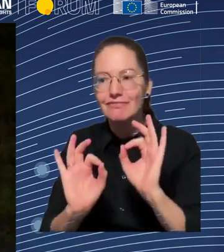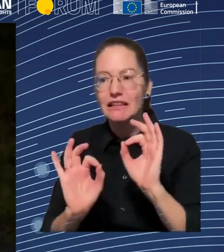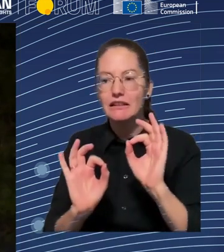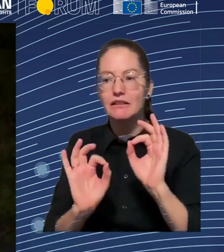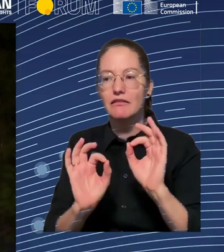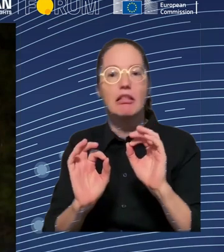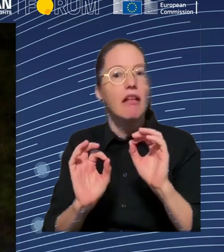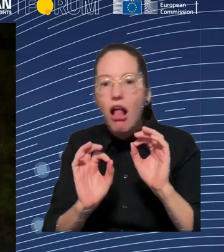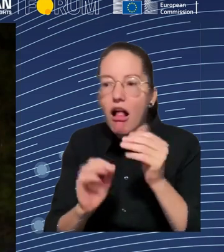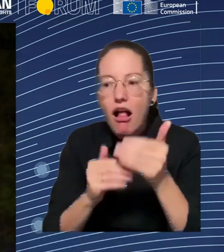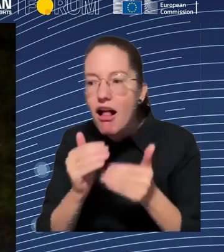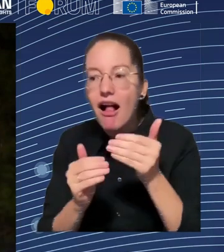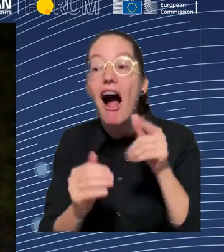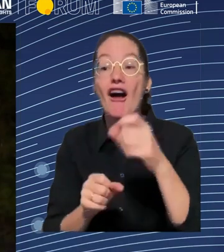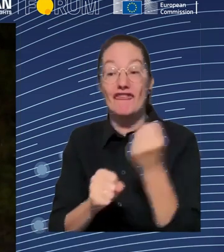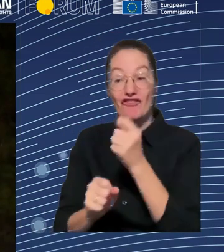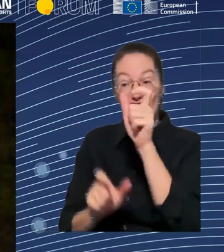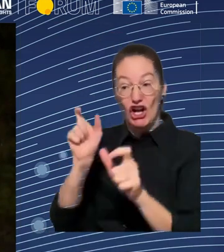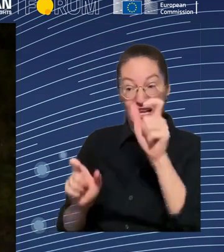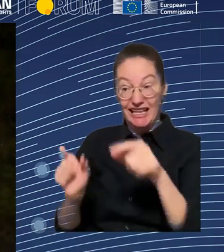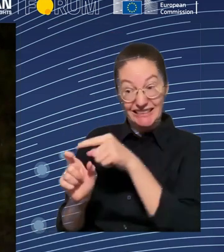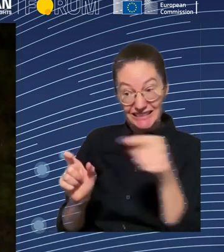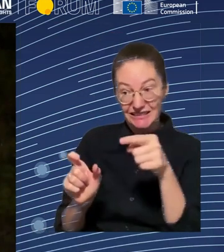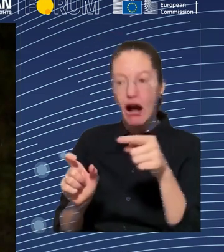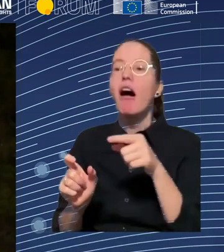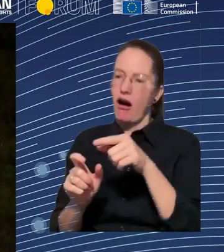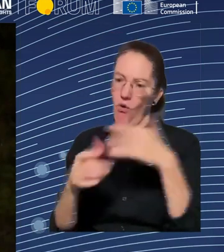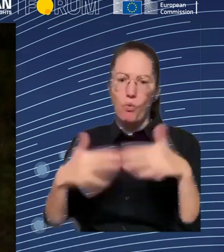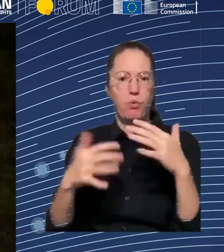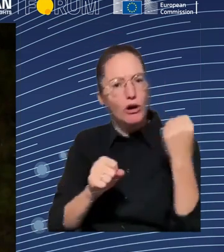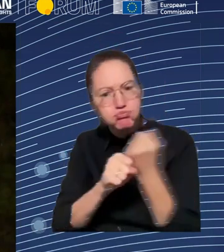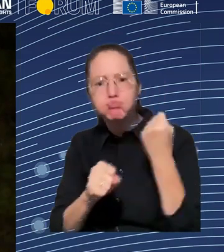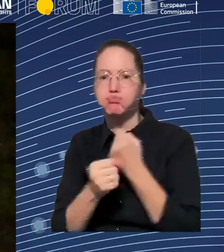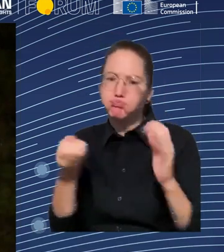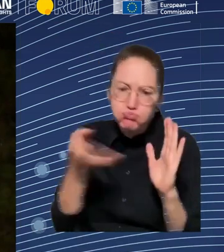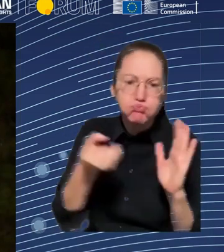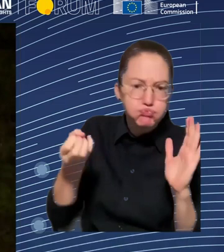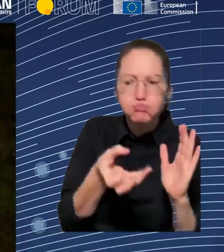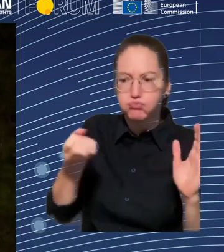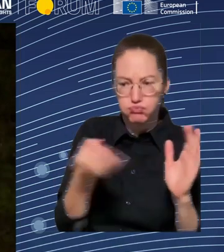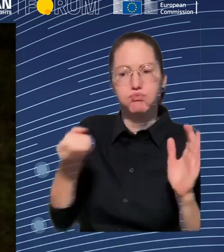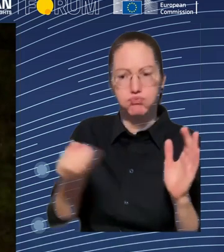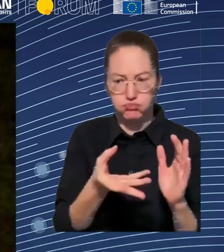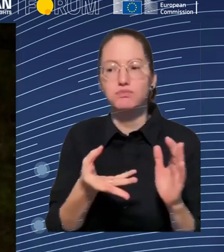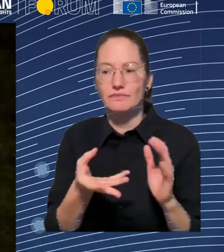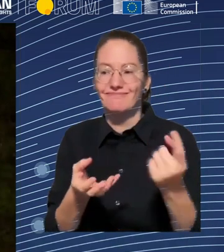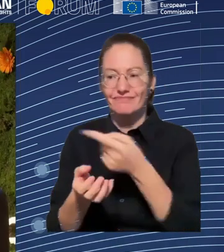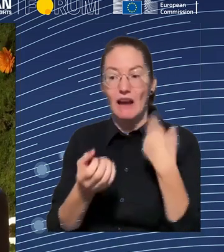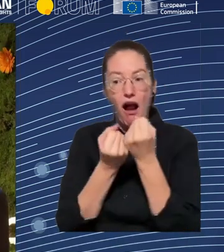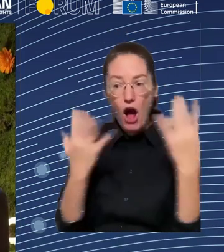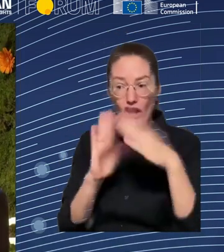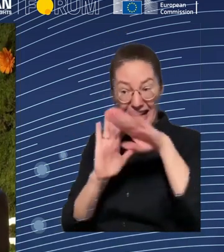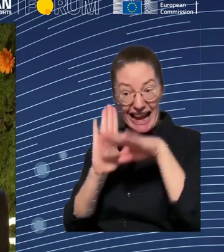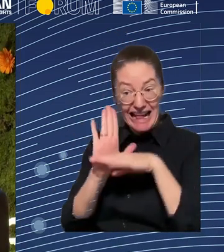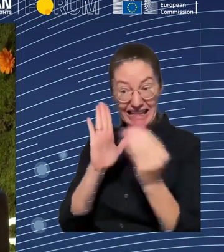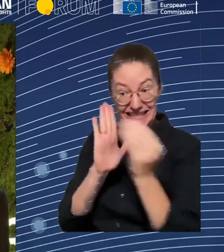are at the table, right at that point, you often get what we call in shorthanding in the U.S. win-win outcomes, where